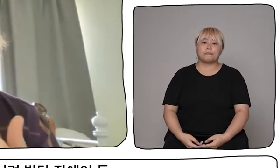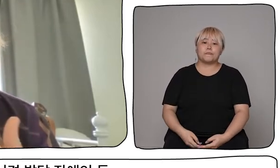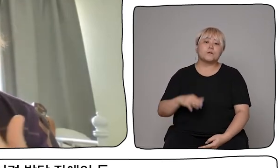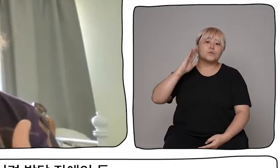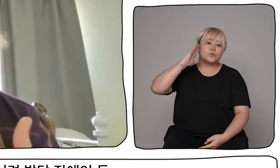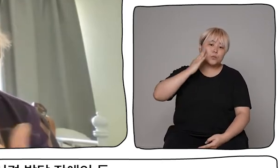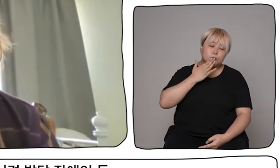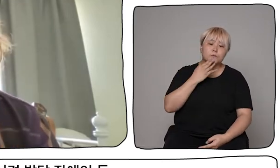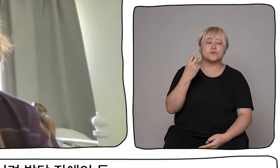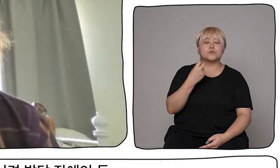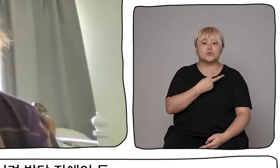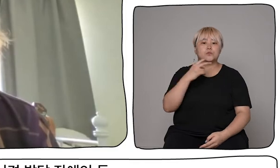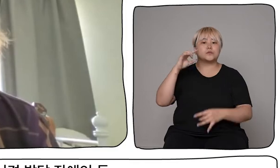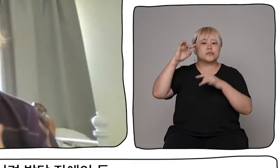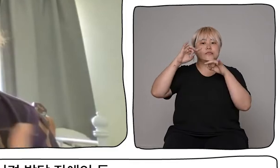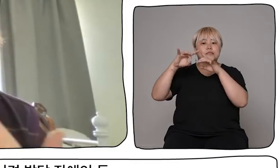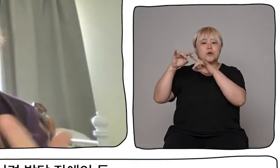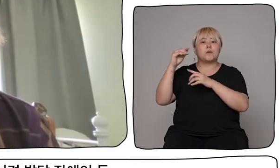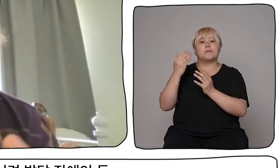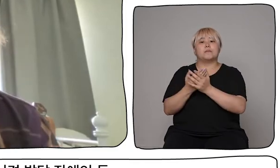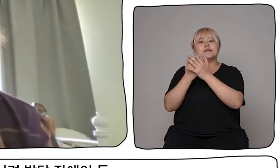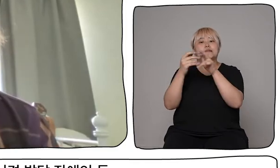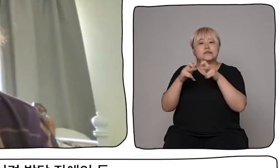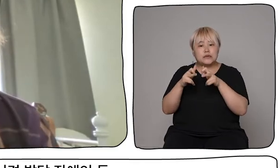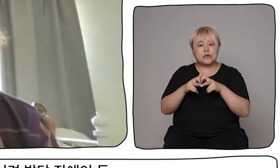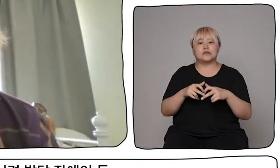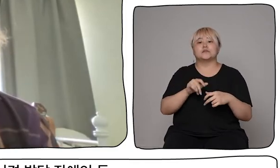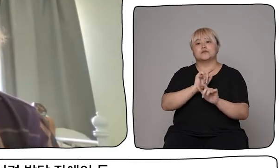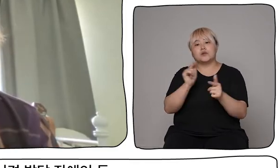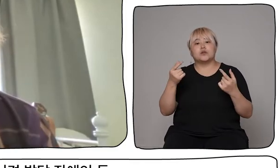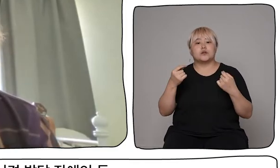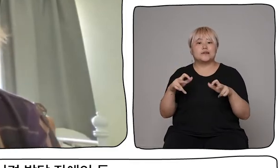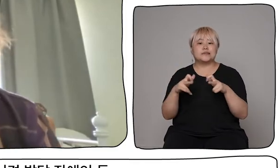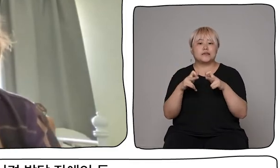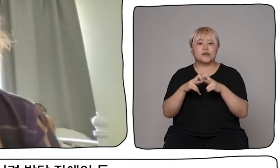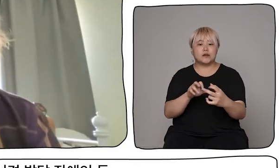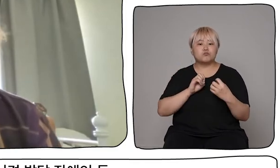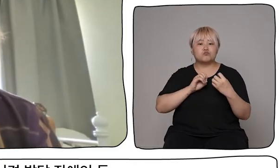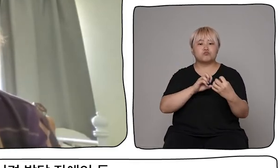interacting with disabled deaf or neurodivergent individuals.